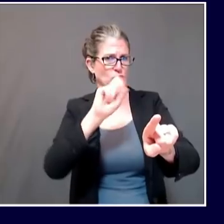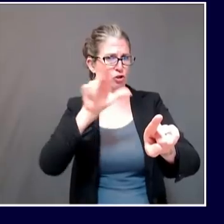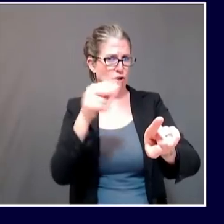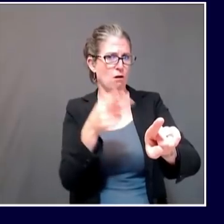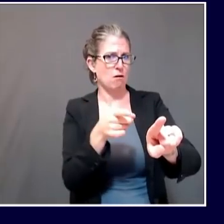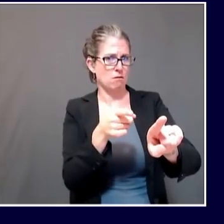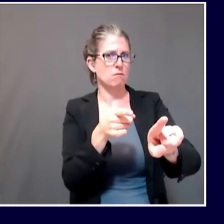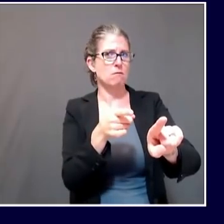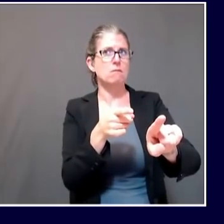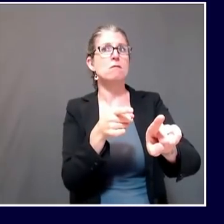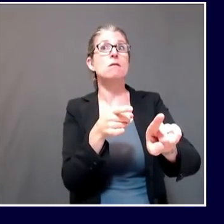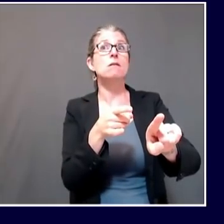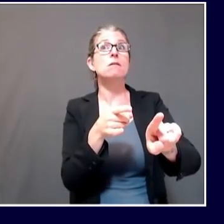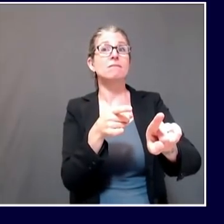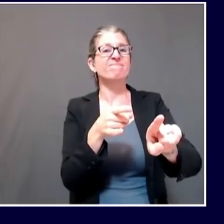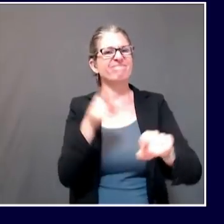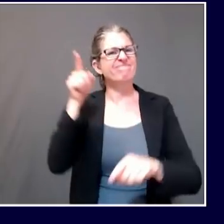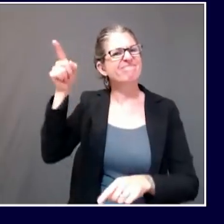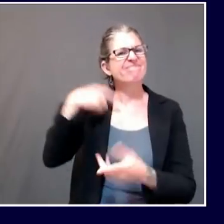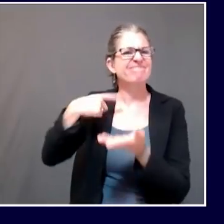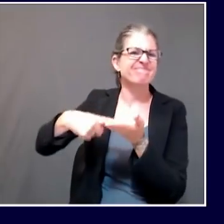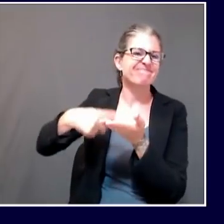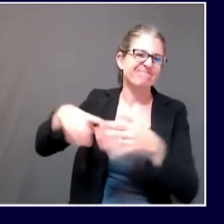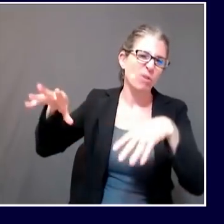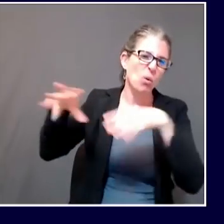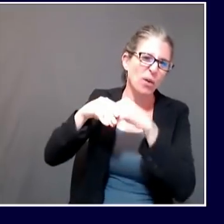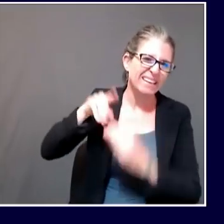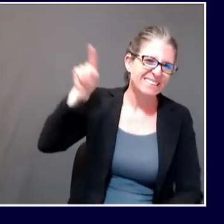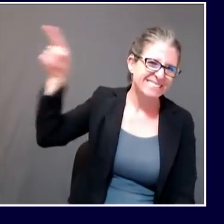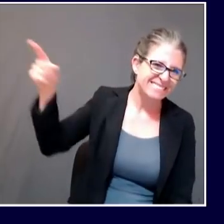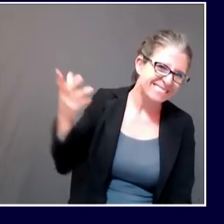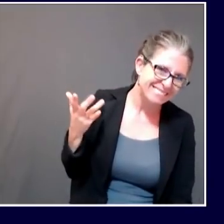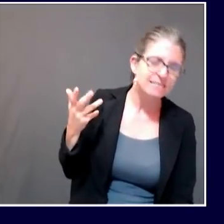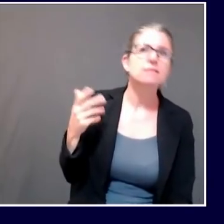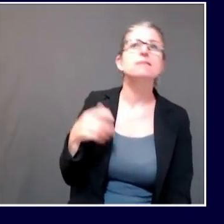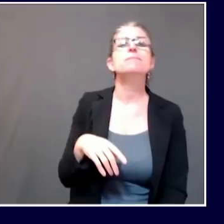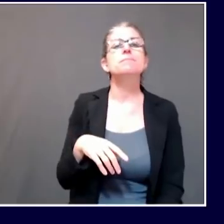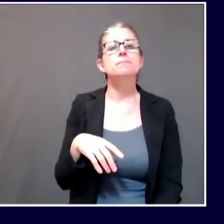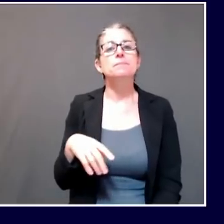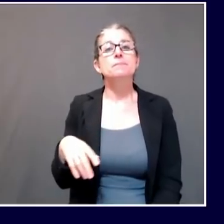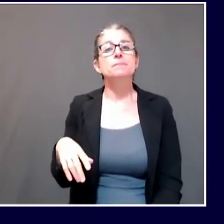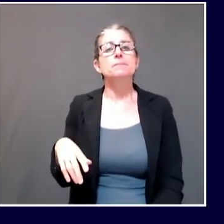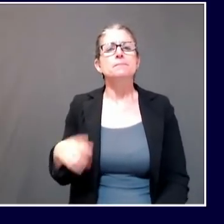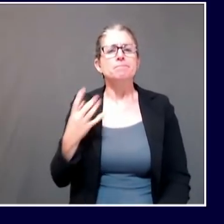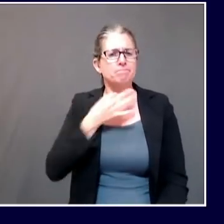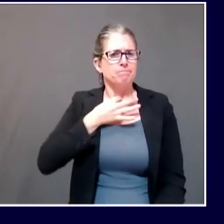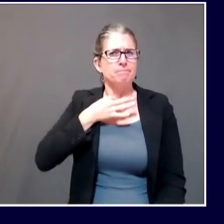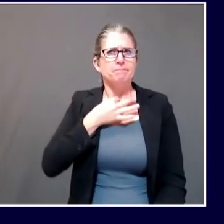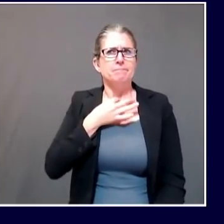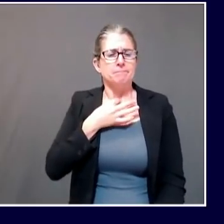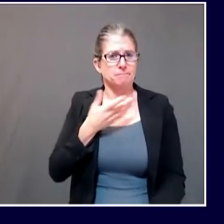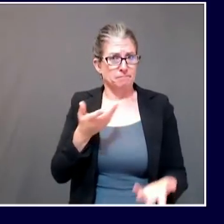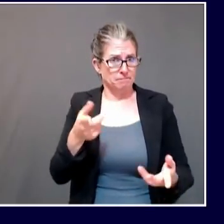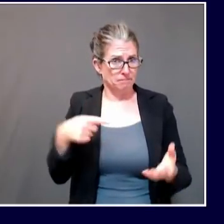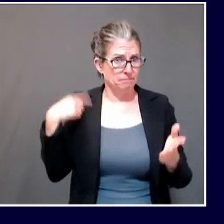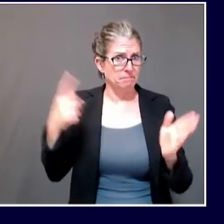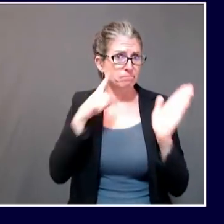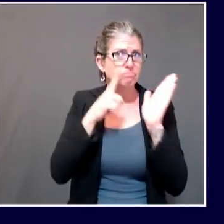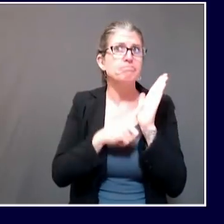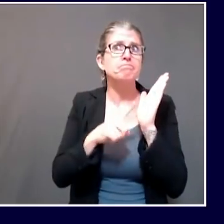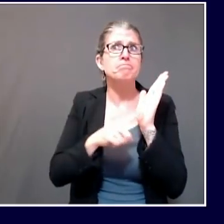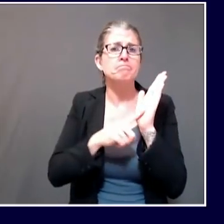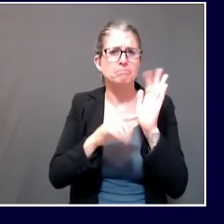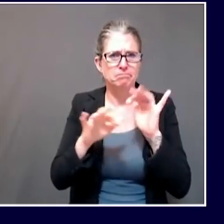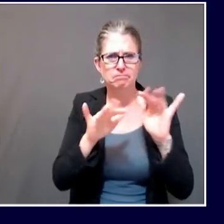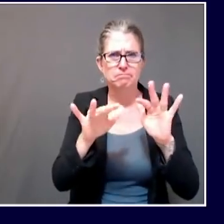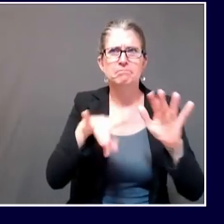outbreak, have you been finding that you've been getting good cooperation with the various groups as far as doing the